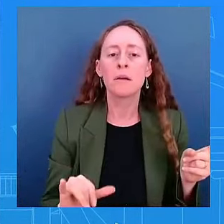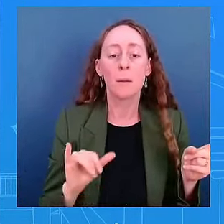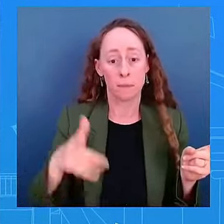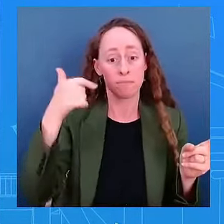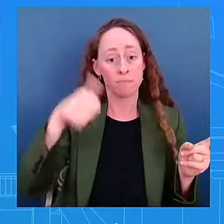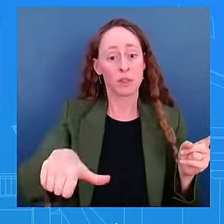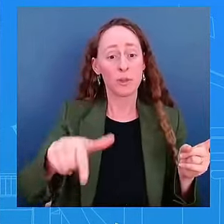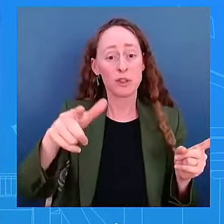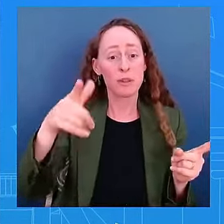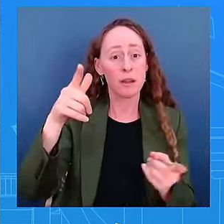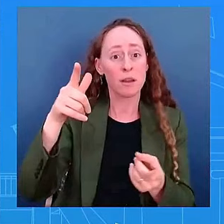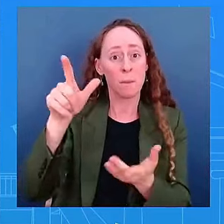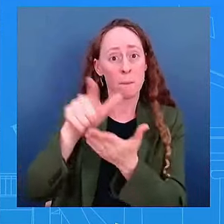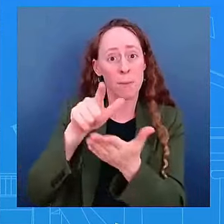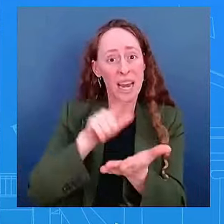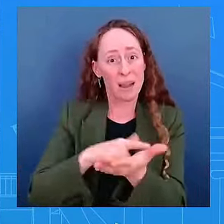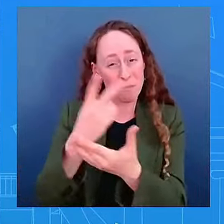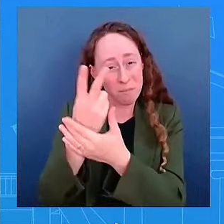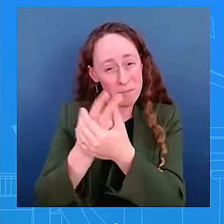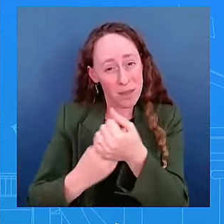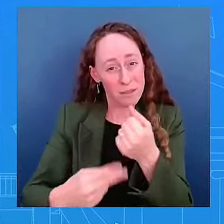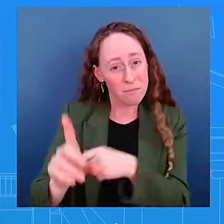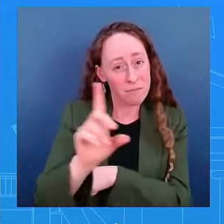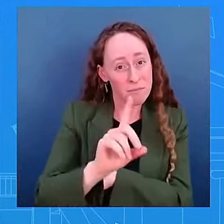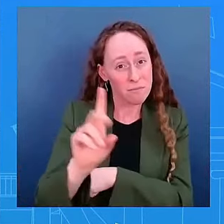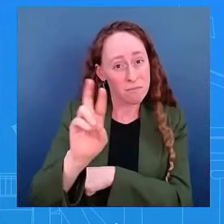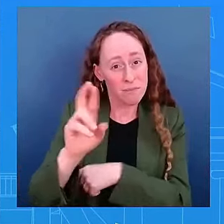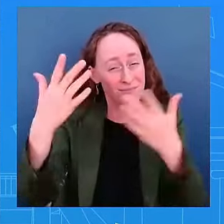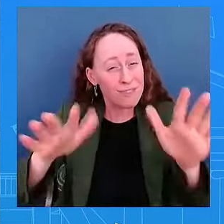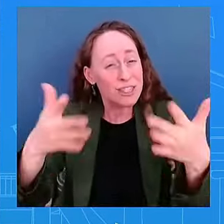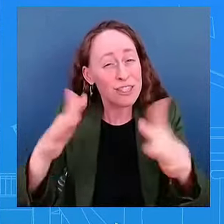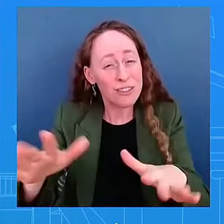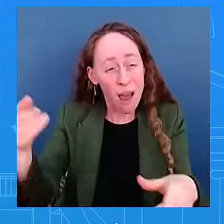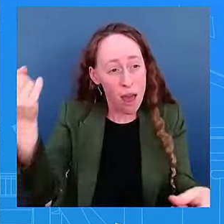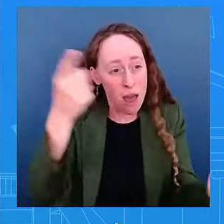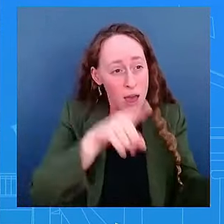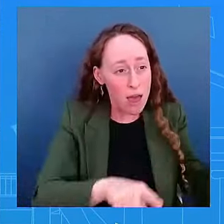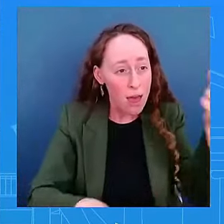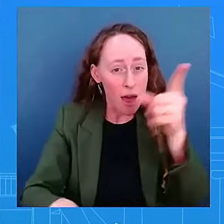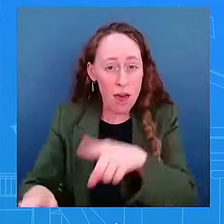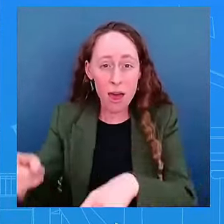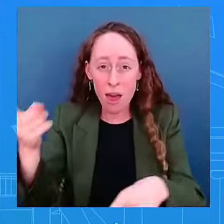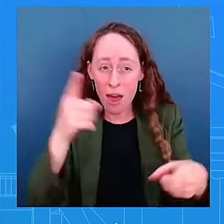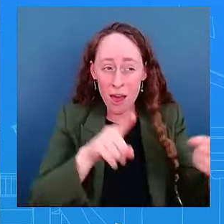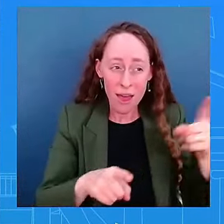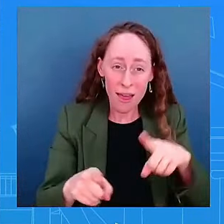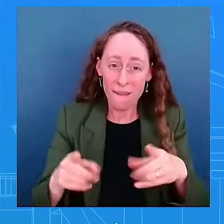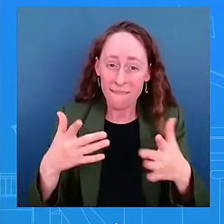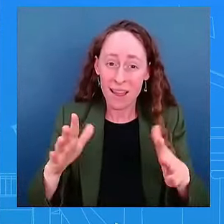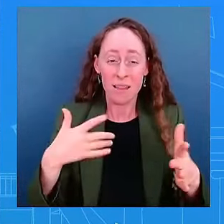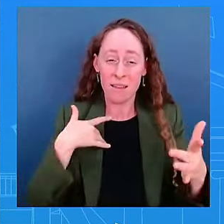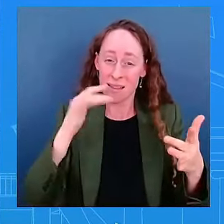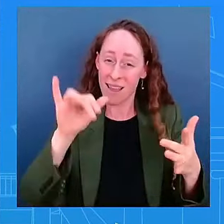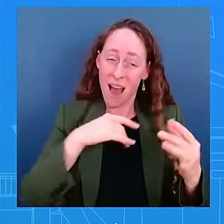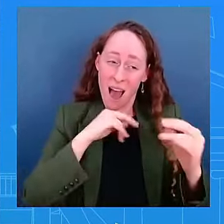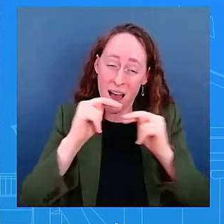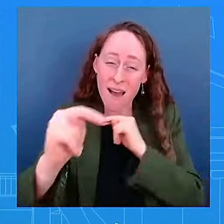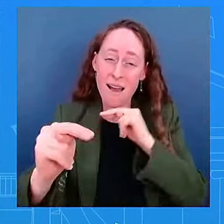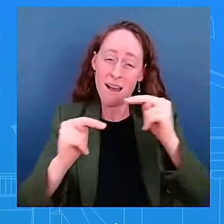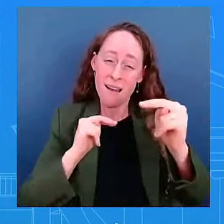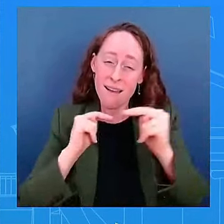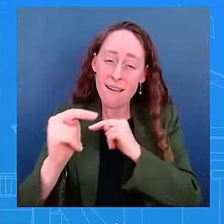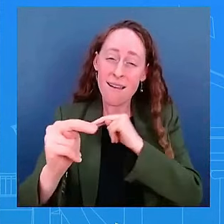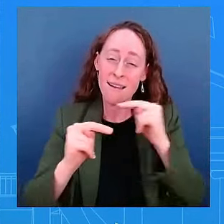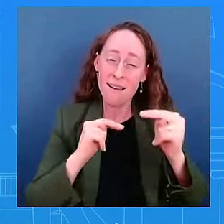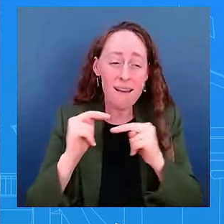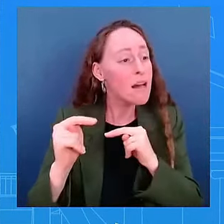or a deal that came out of the Senate that we were able to get done. And they got in their own way. They got in